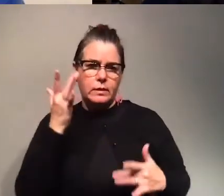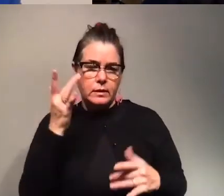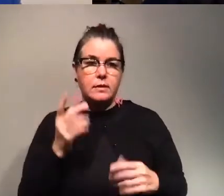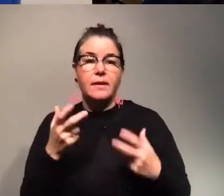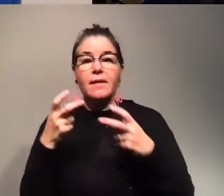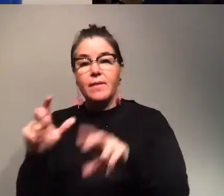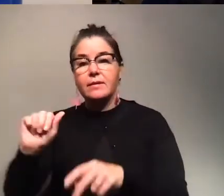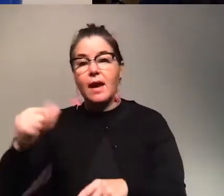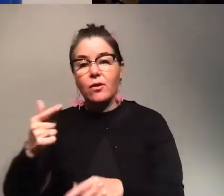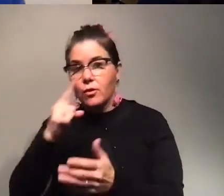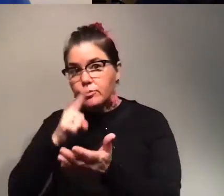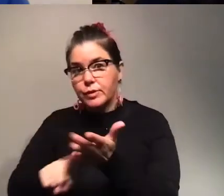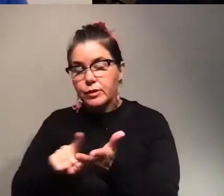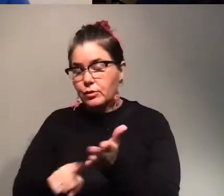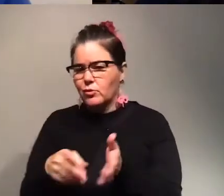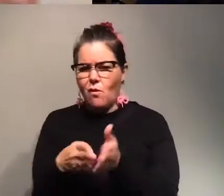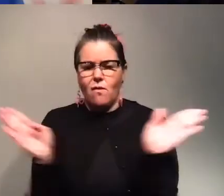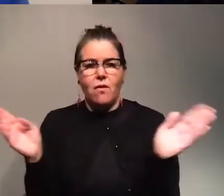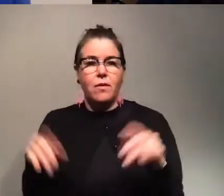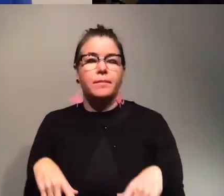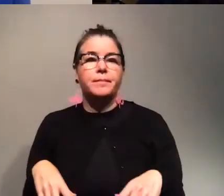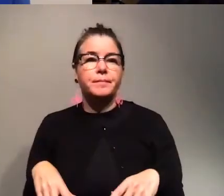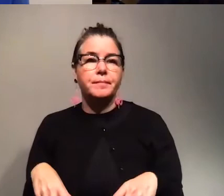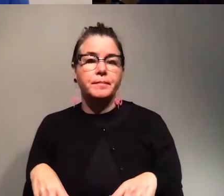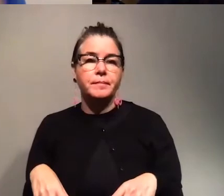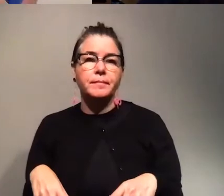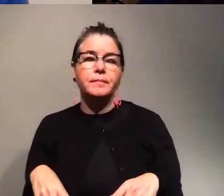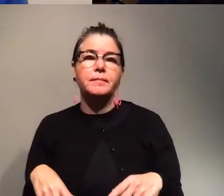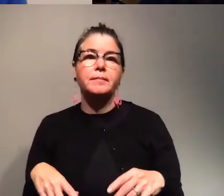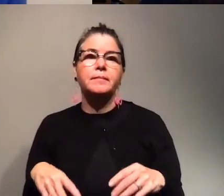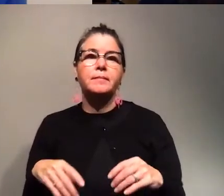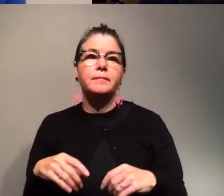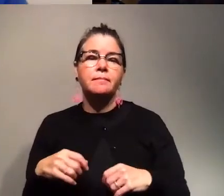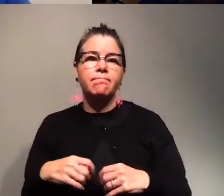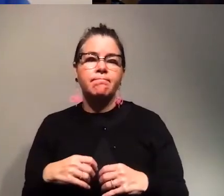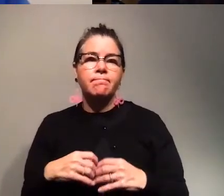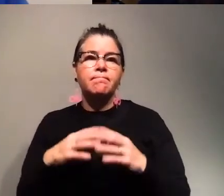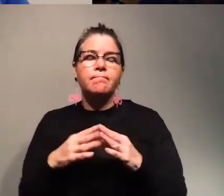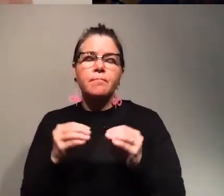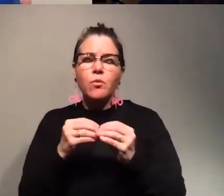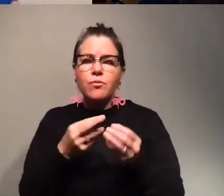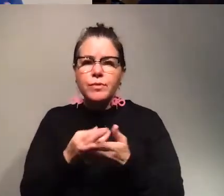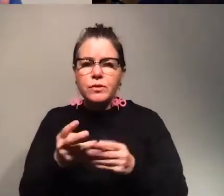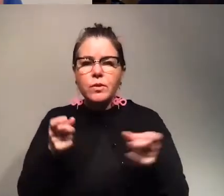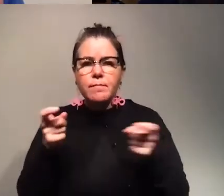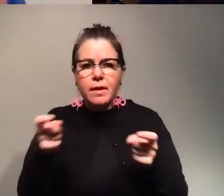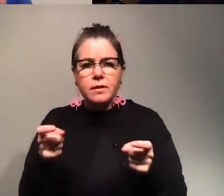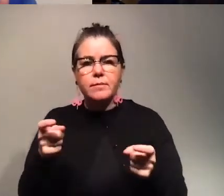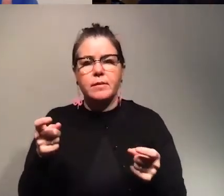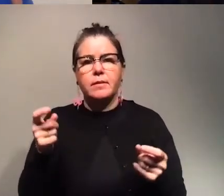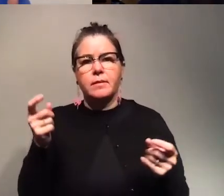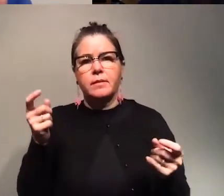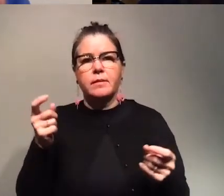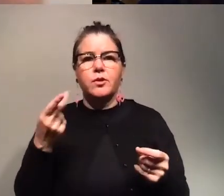agricultural research overall and in rural infrastructure in natural resources management reforms in human resources